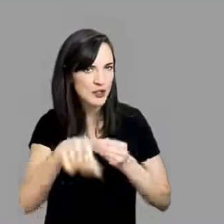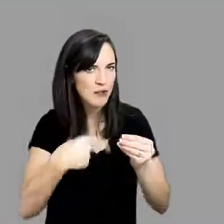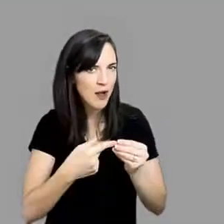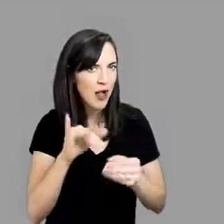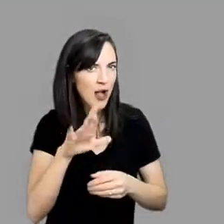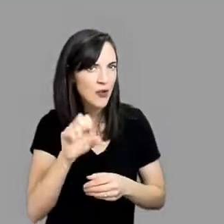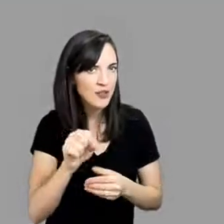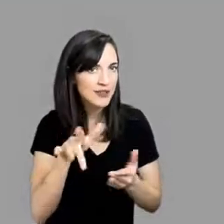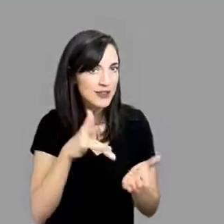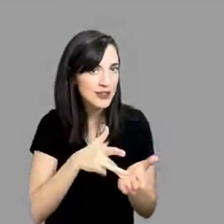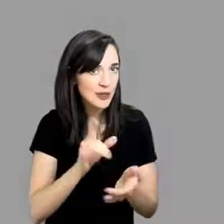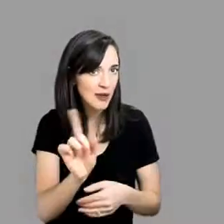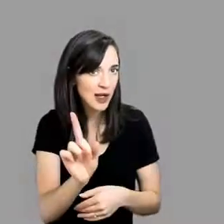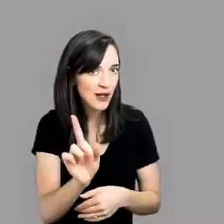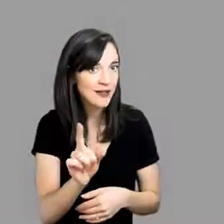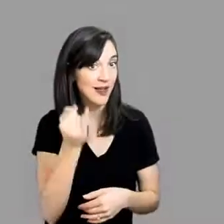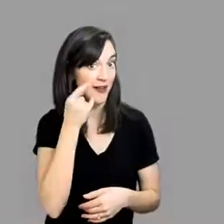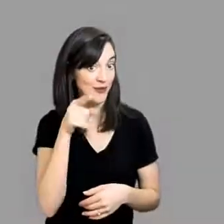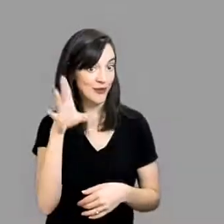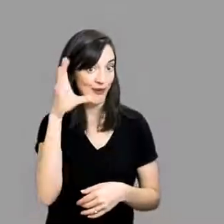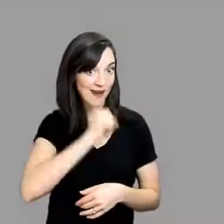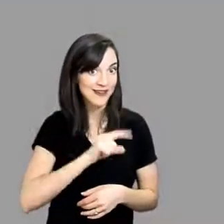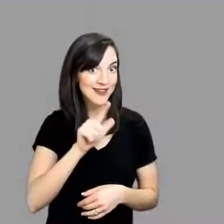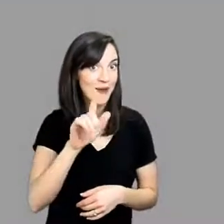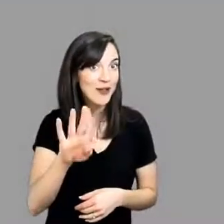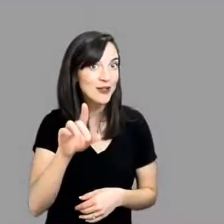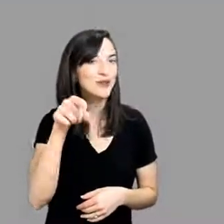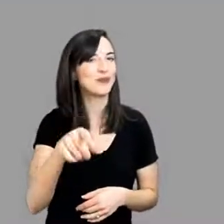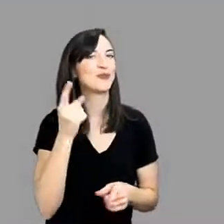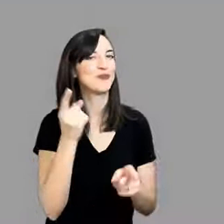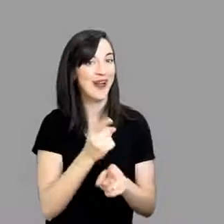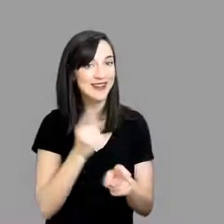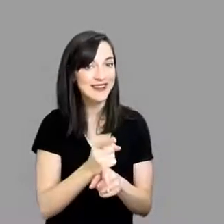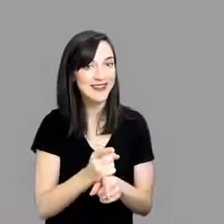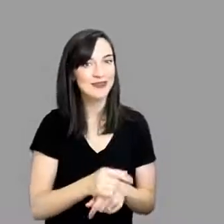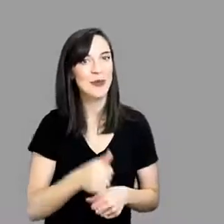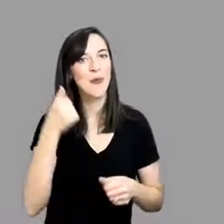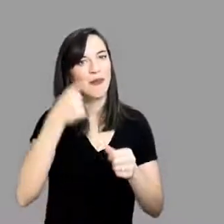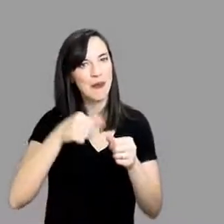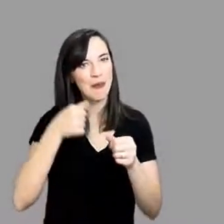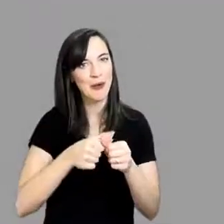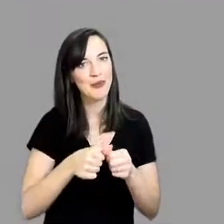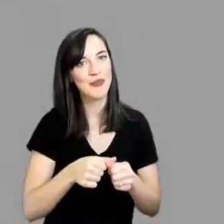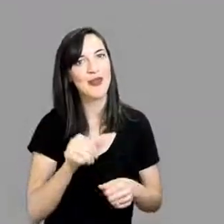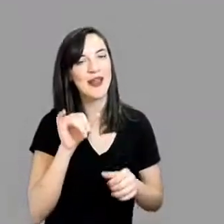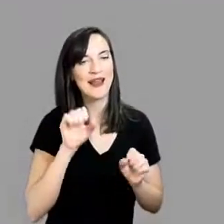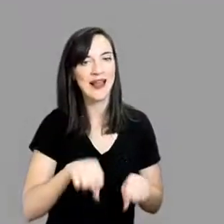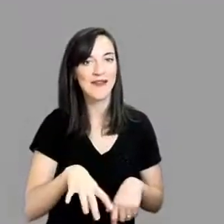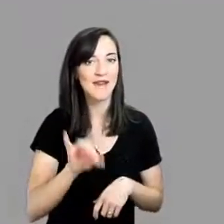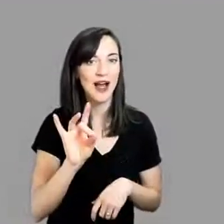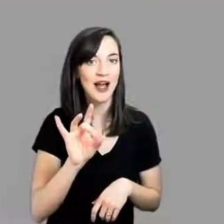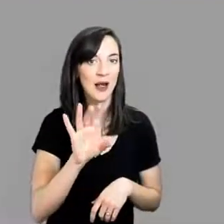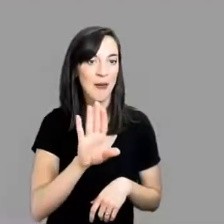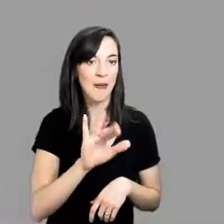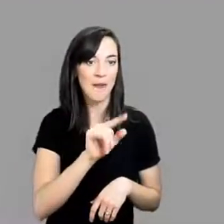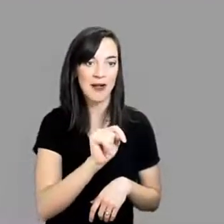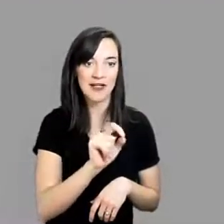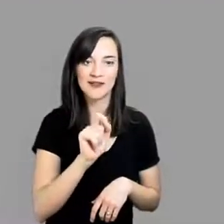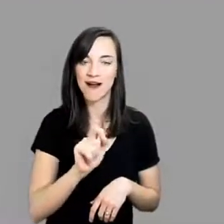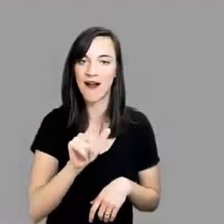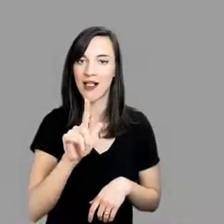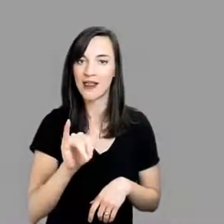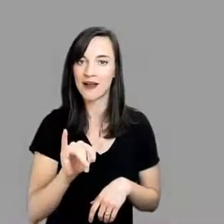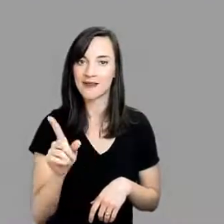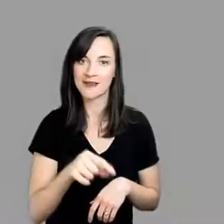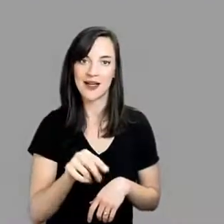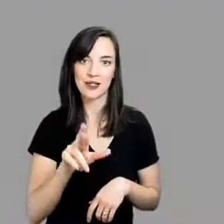Where can you find the information for the IRIS Center? If you guessed the LiveBinder, you are right! Remember, you can find that at